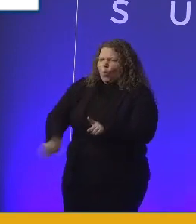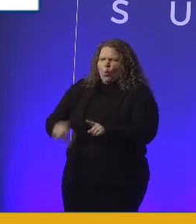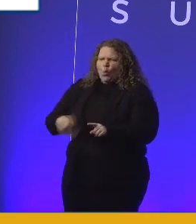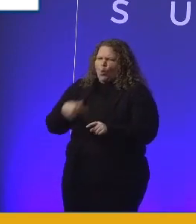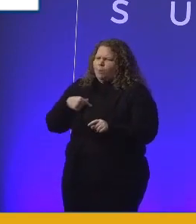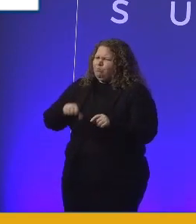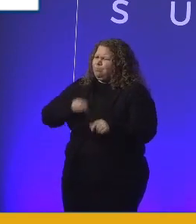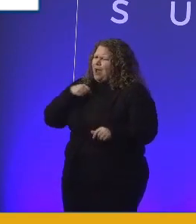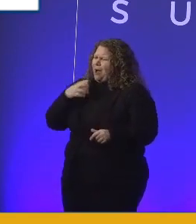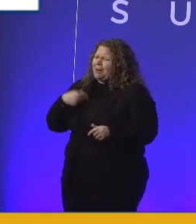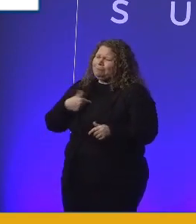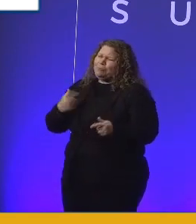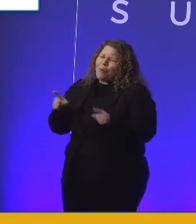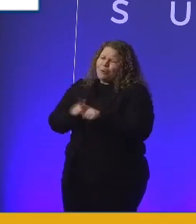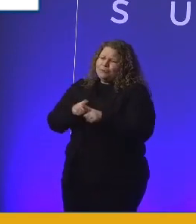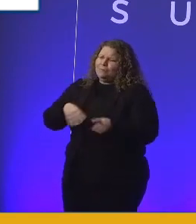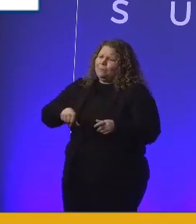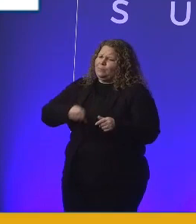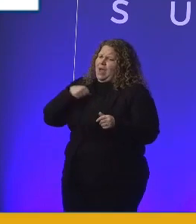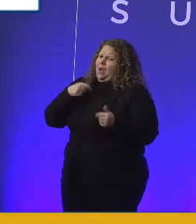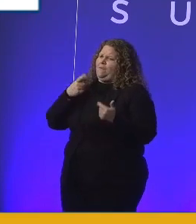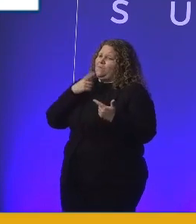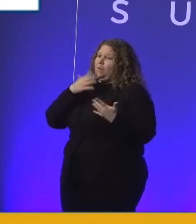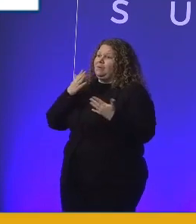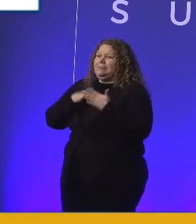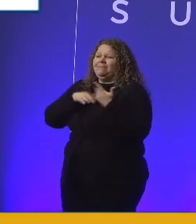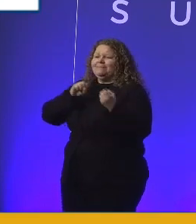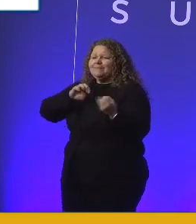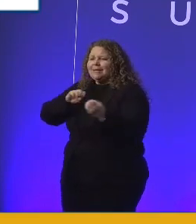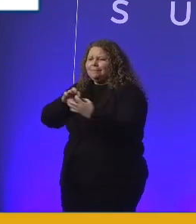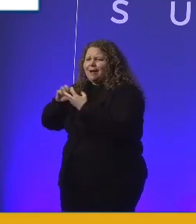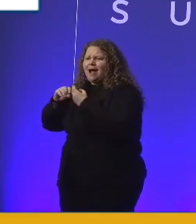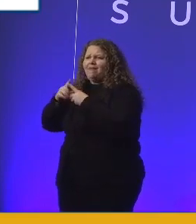really proud of some of the feedback that we've been getting from our work coaches.